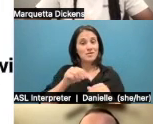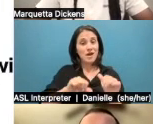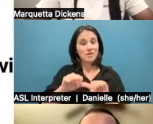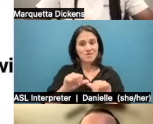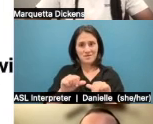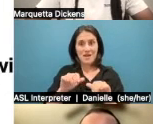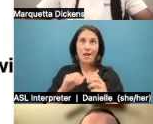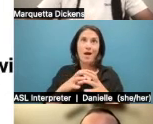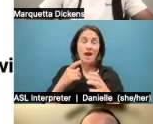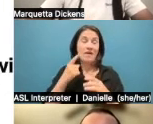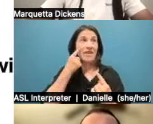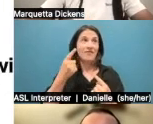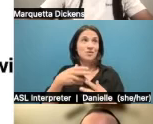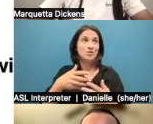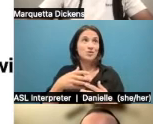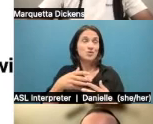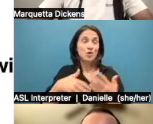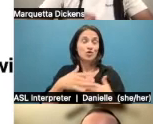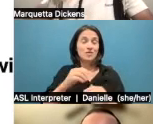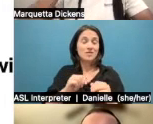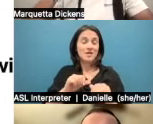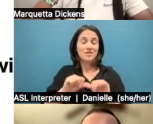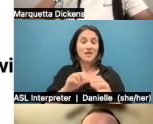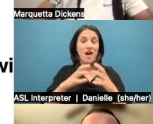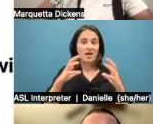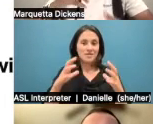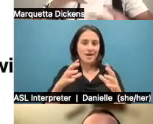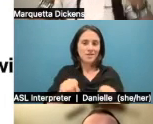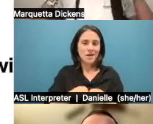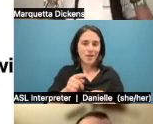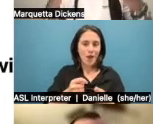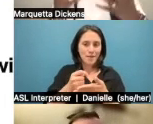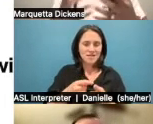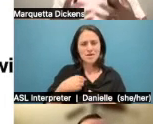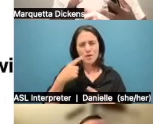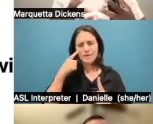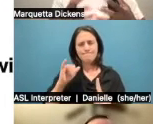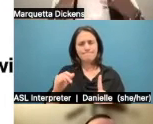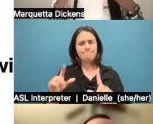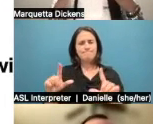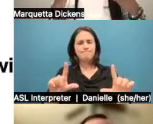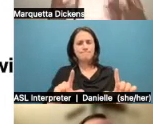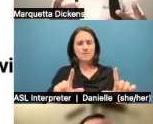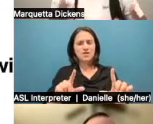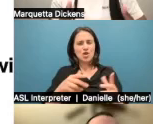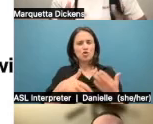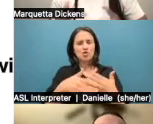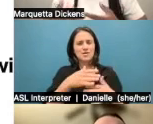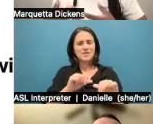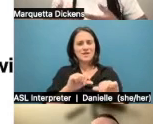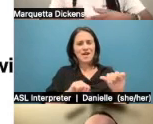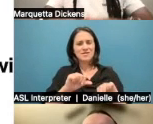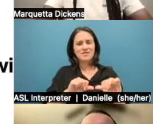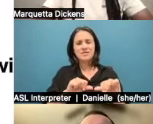therapist. So, you know, thinking about those things in terms of social science and understand how people relate to imagery versus